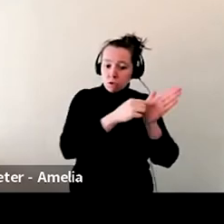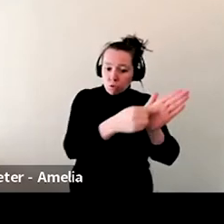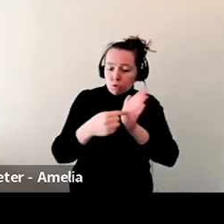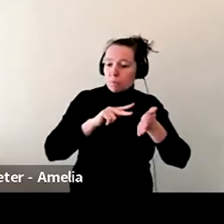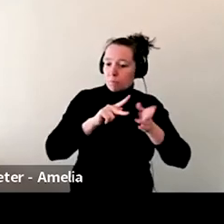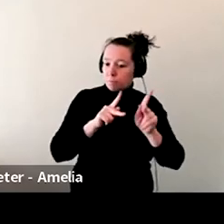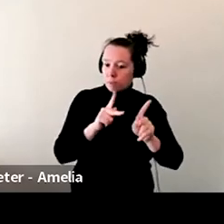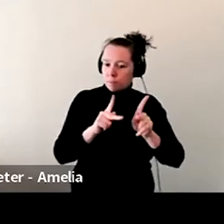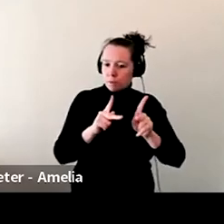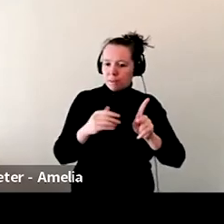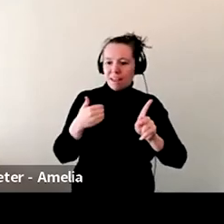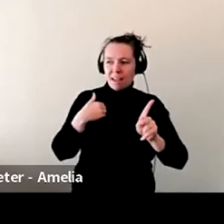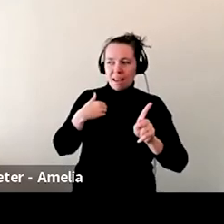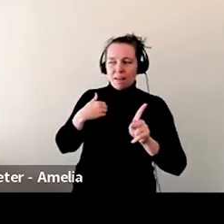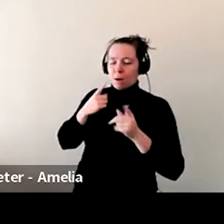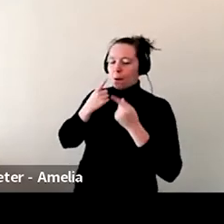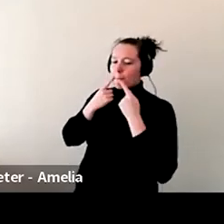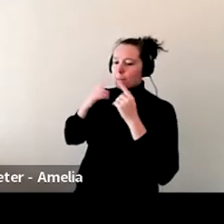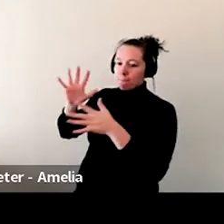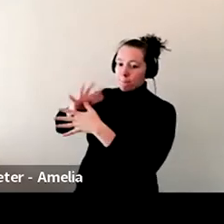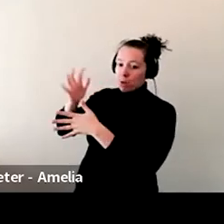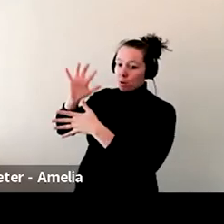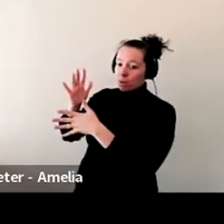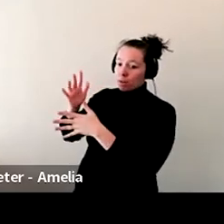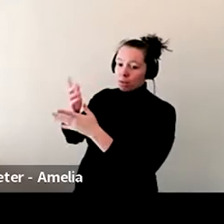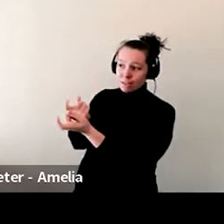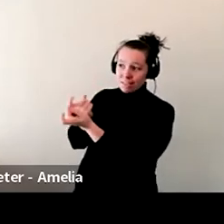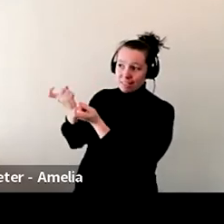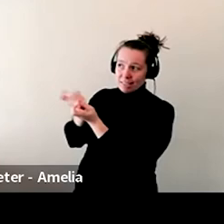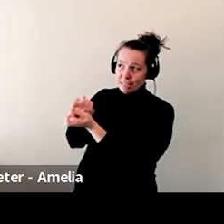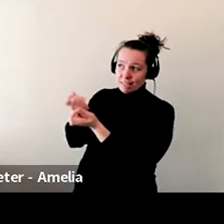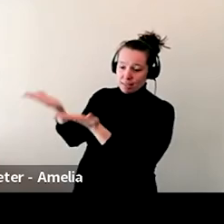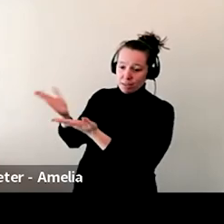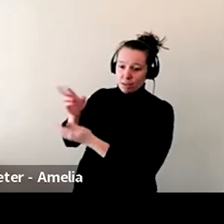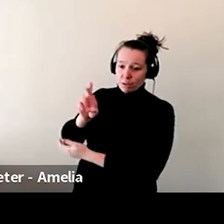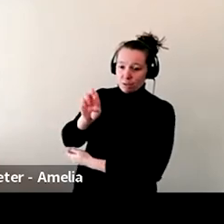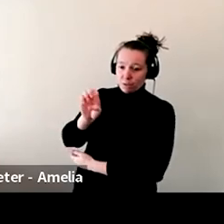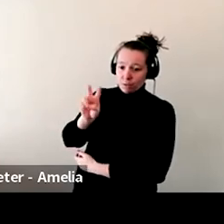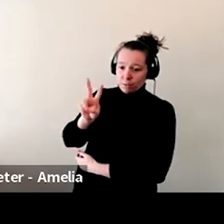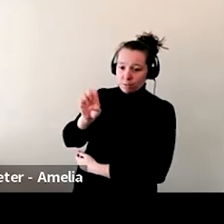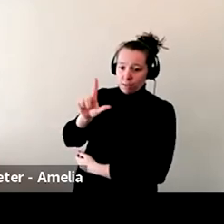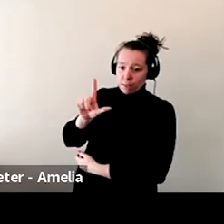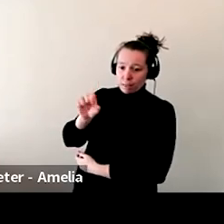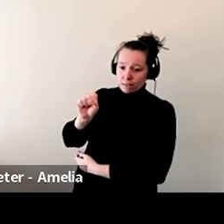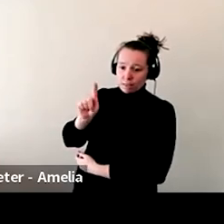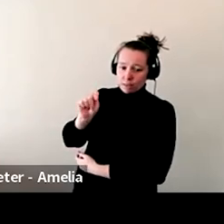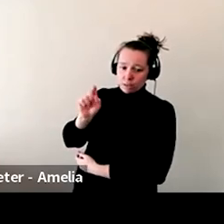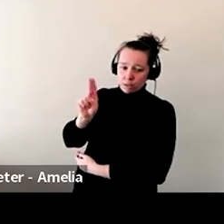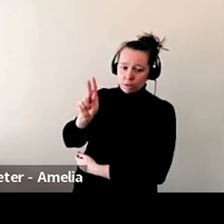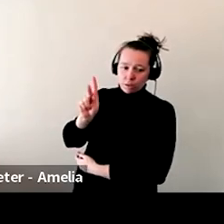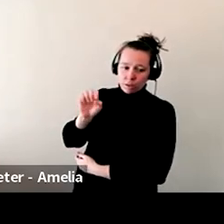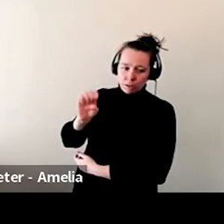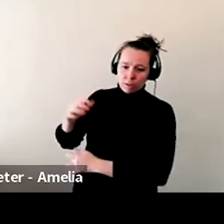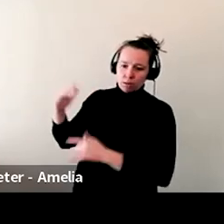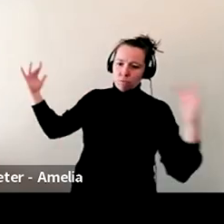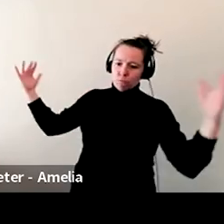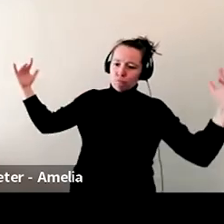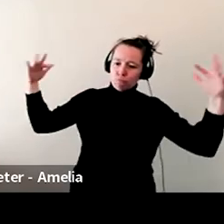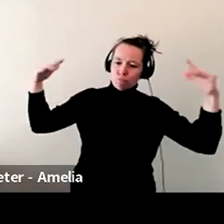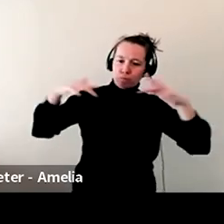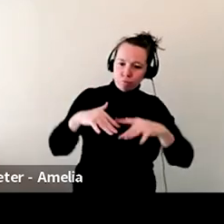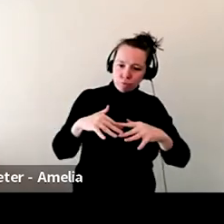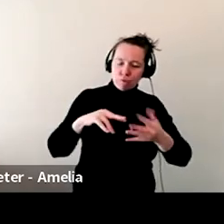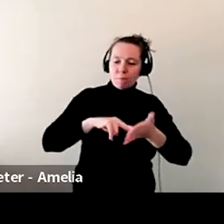ski hill here. So that was the other thing is that, uh, the amount of tourism that has been happening or had been happening